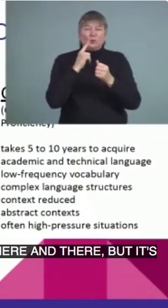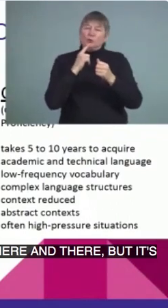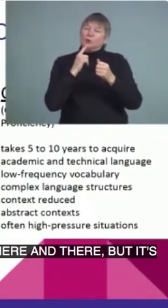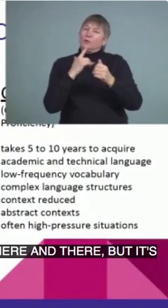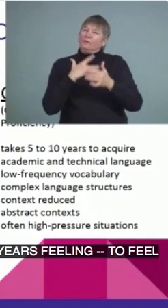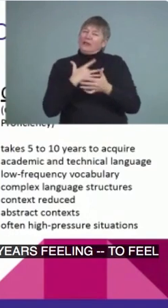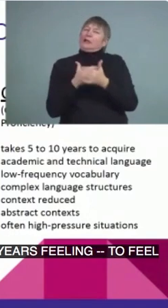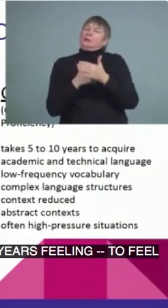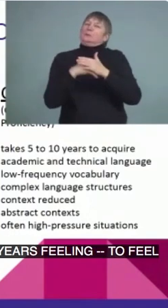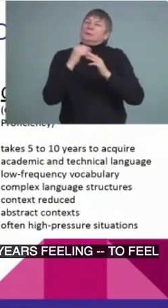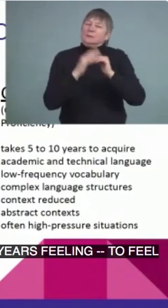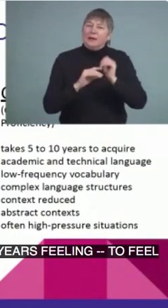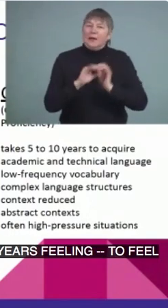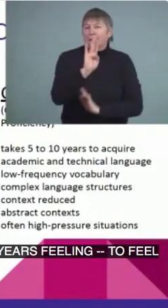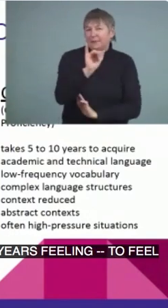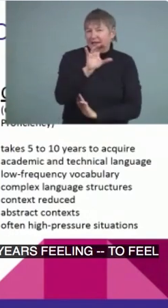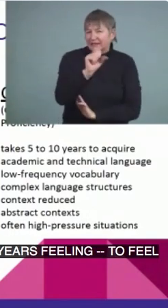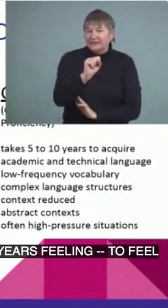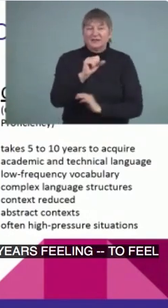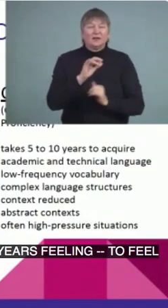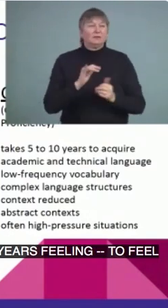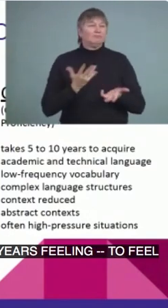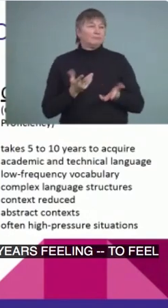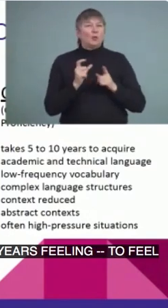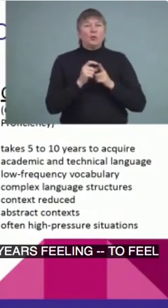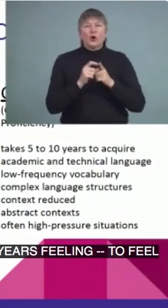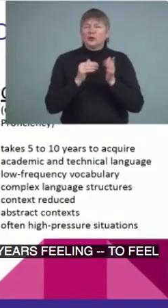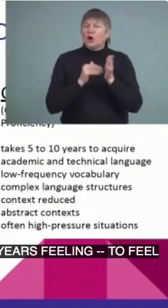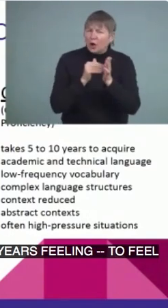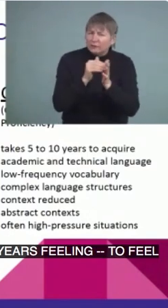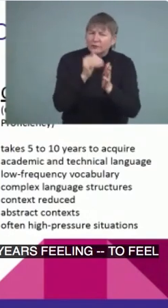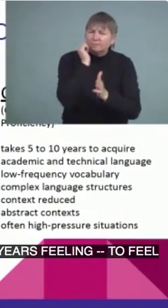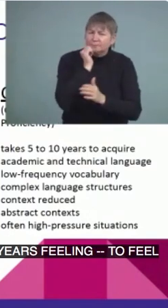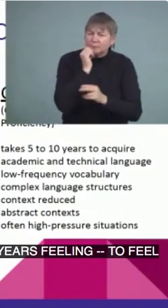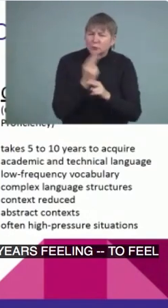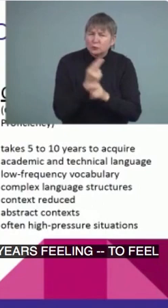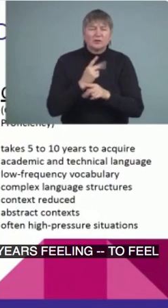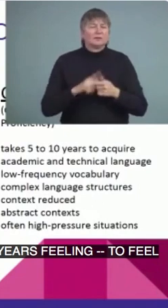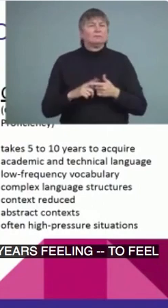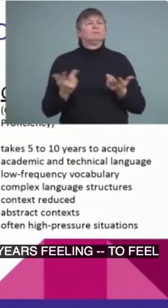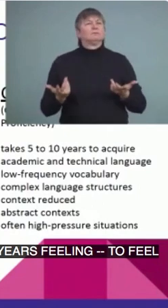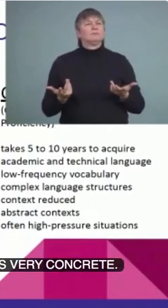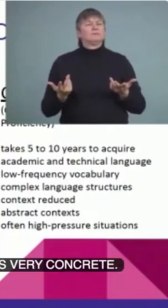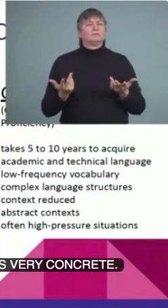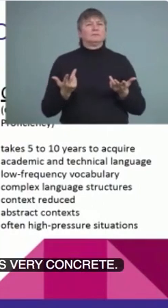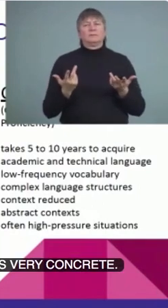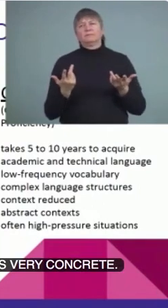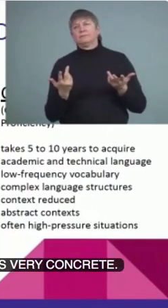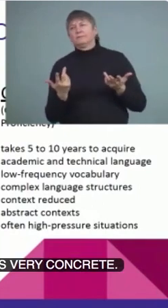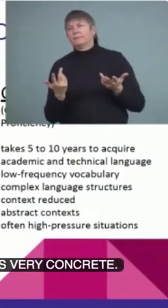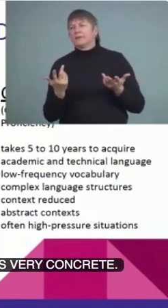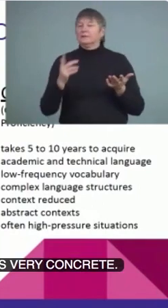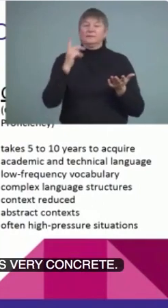It's more of the high-frequency vocabulary, and it's very concrete. Quite often the words they're using